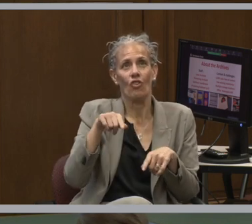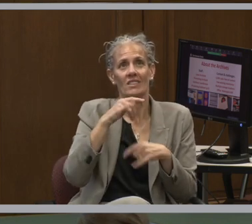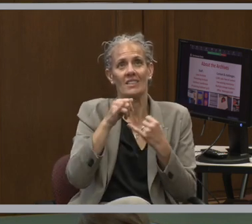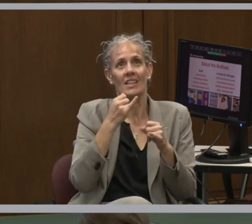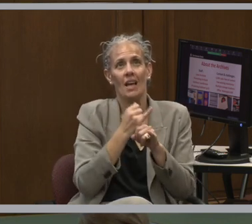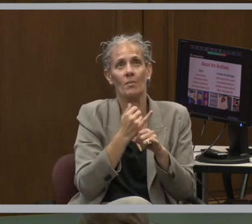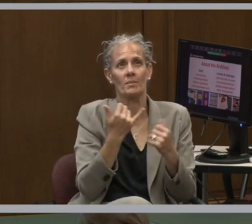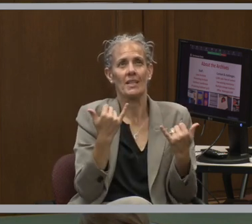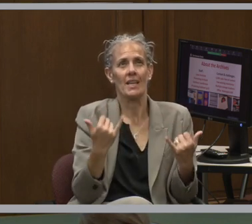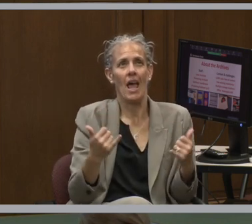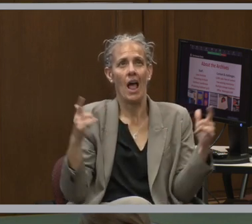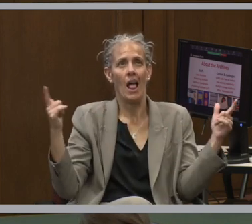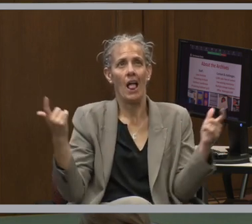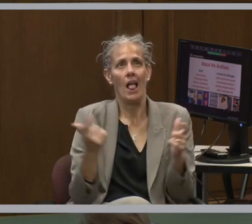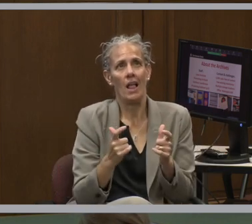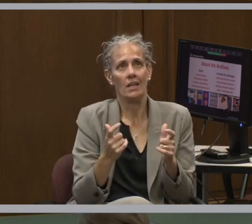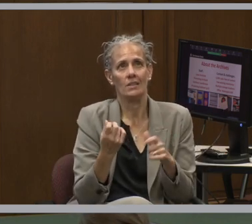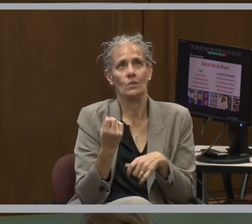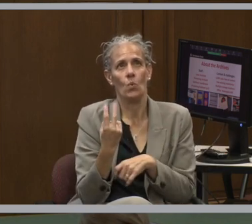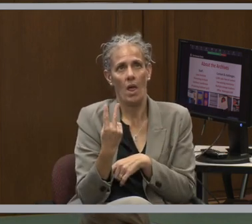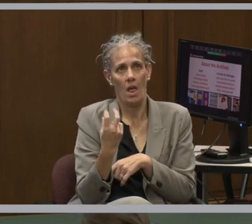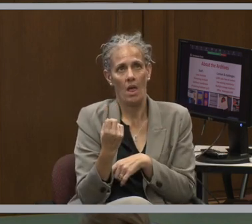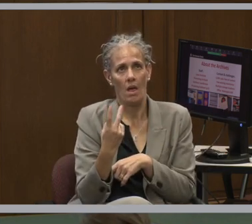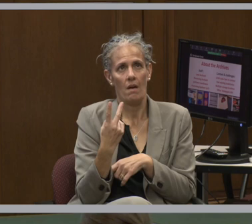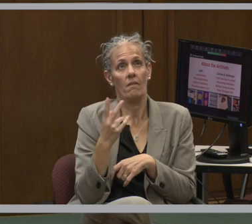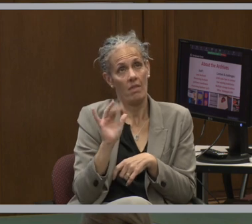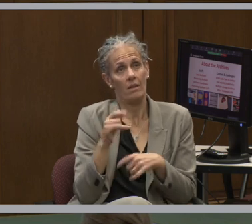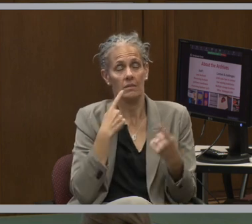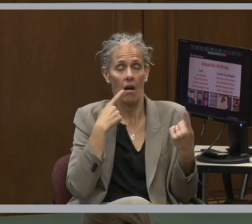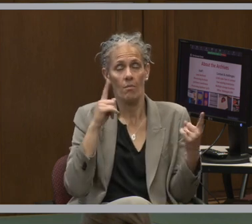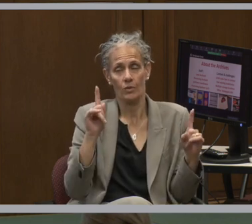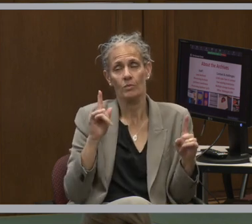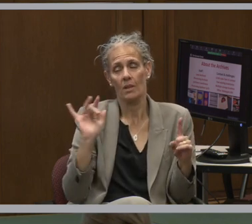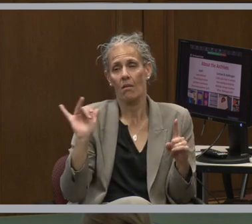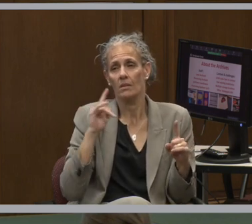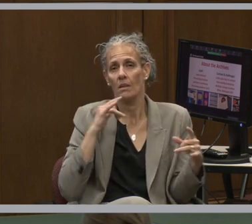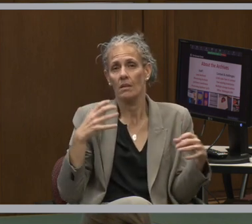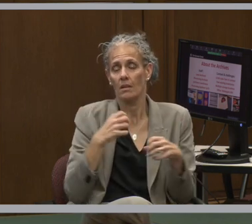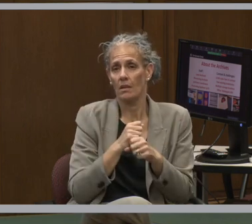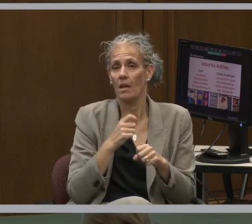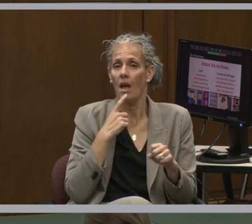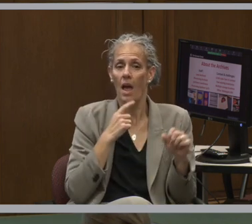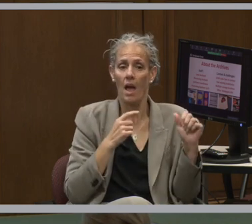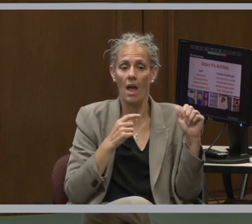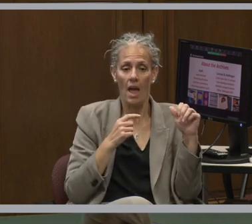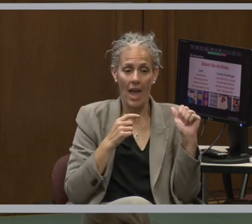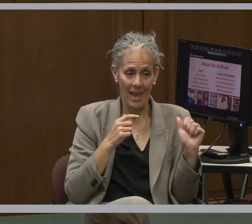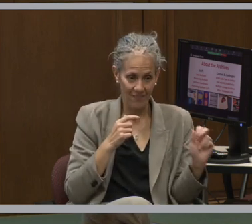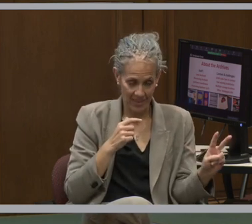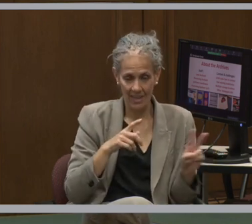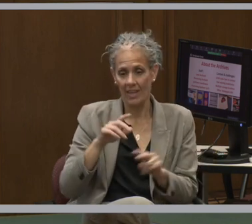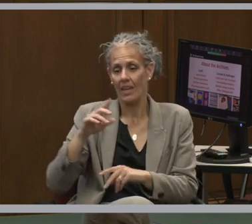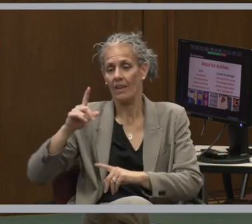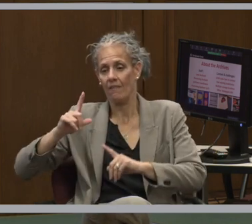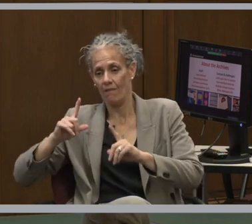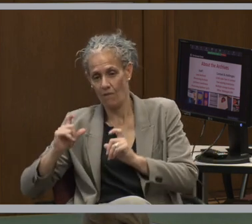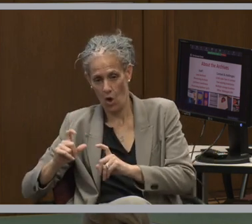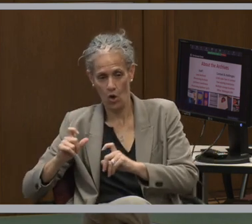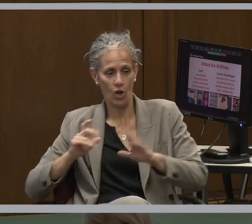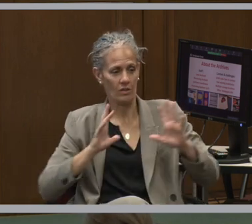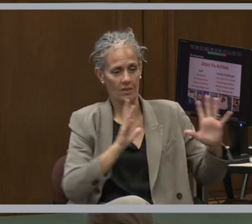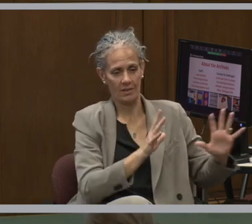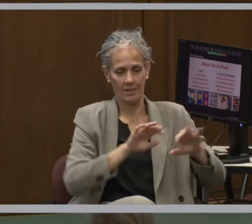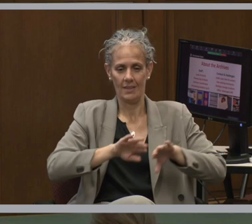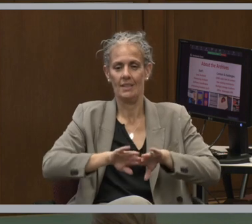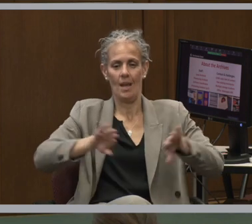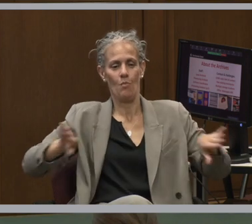a dozen, which is an accomplishment. And we've also consolidated, so AV is with AV, photos are with photos, photos. And we're